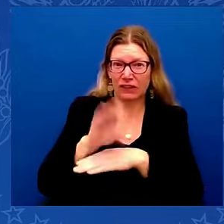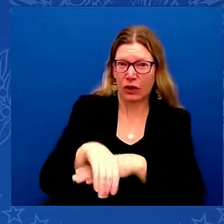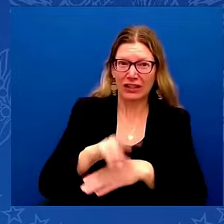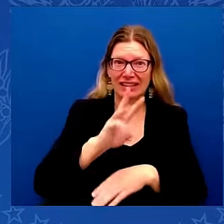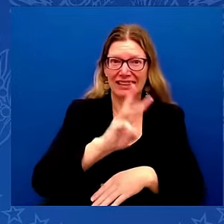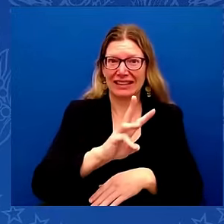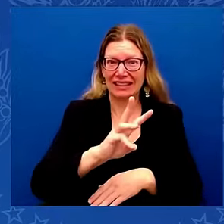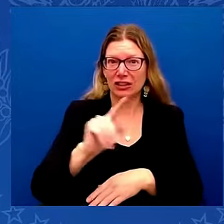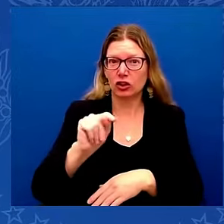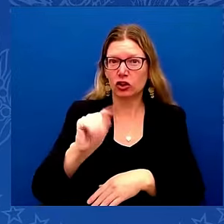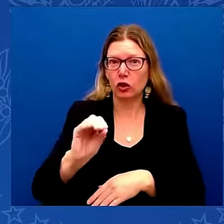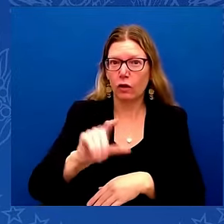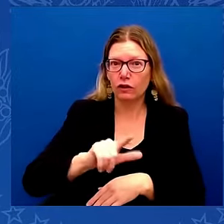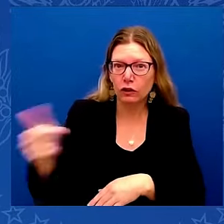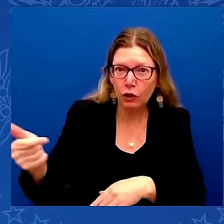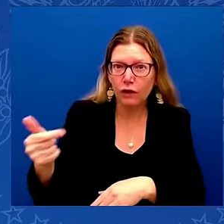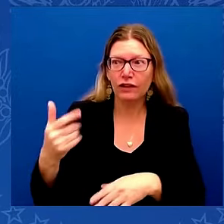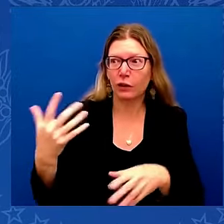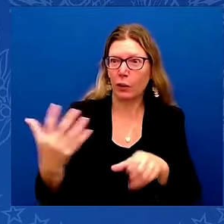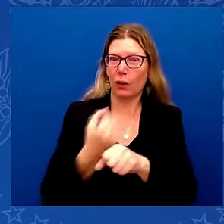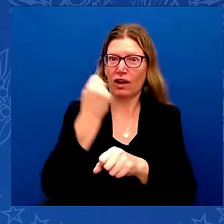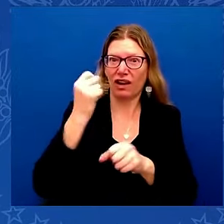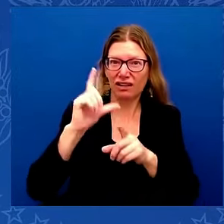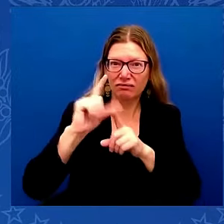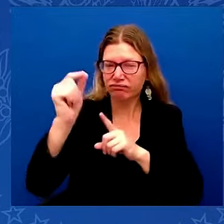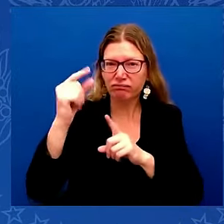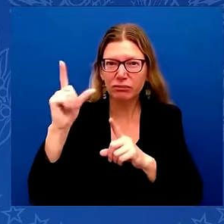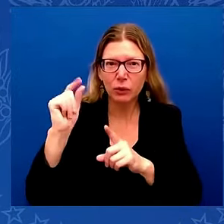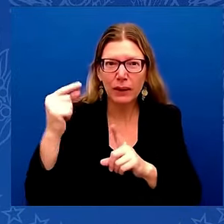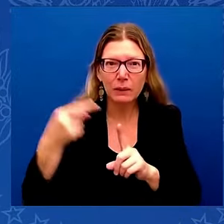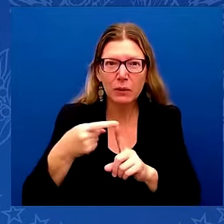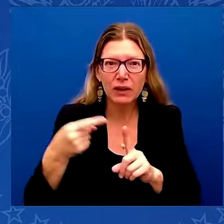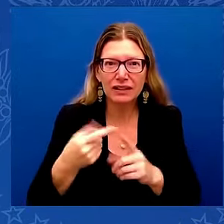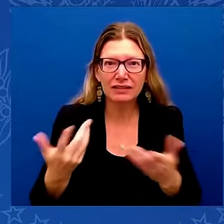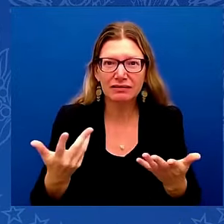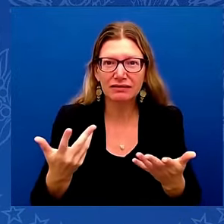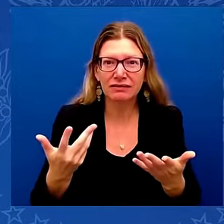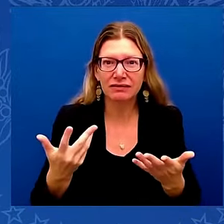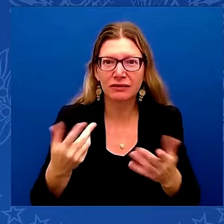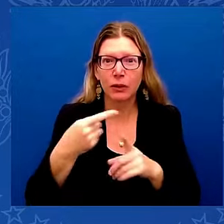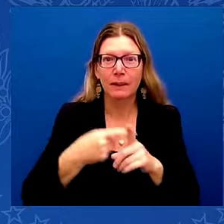A month later, you beat Navy. Second year in a row.